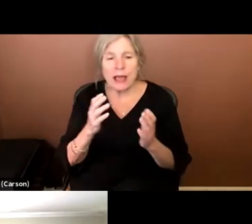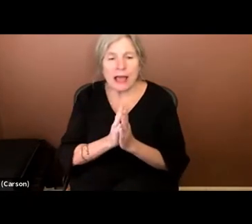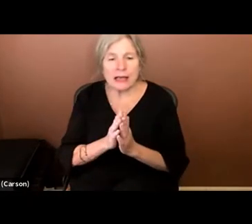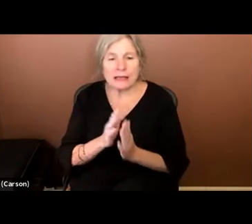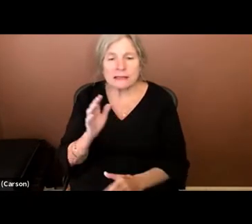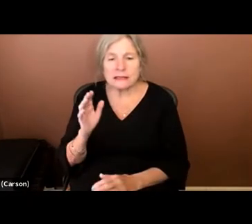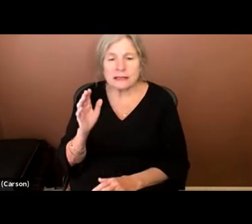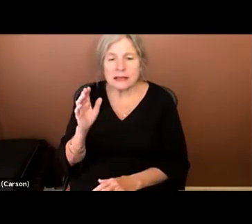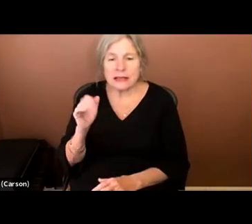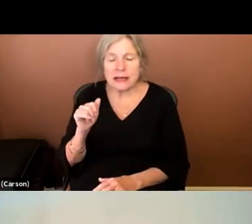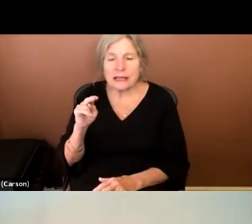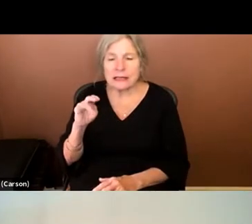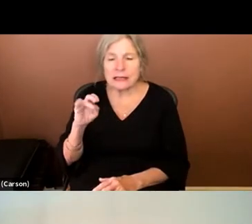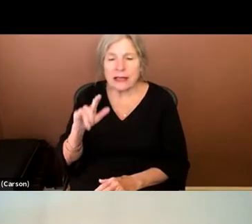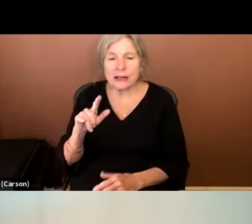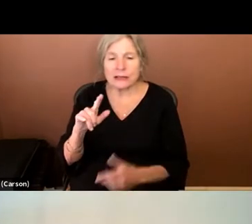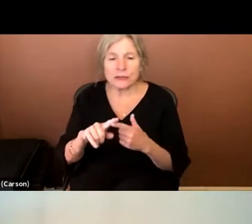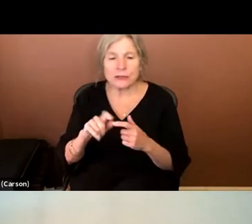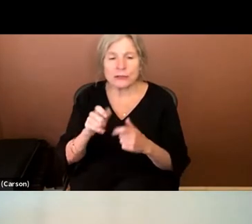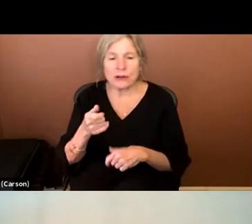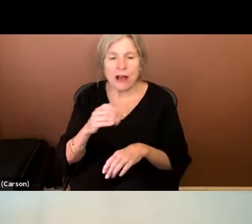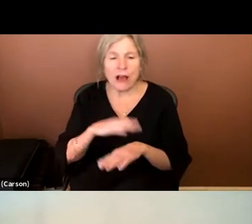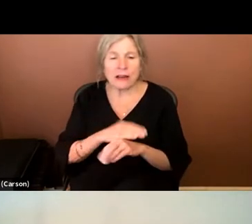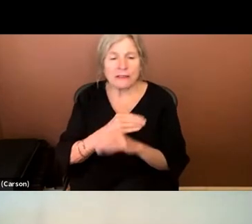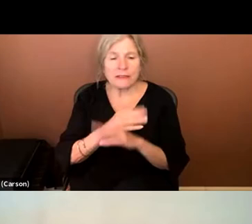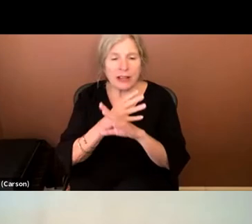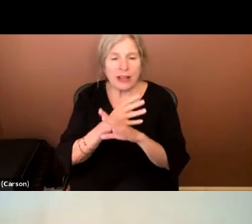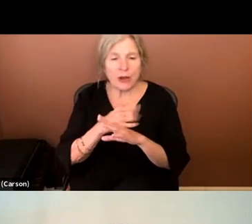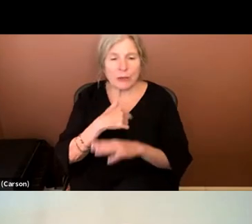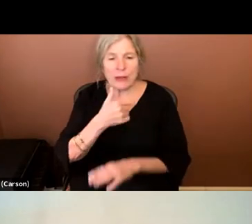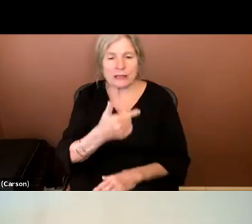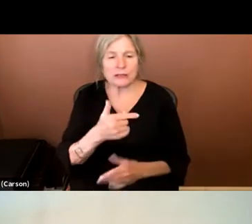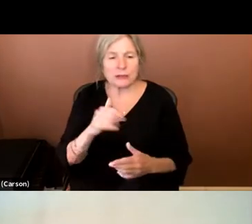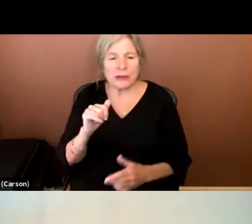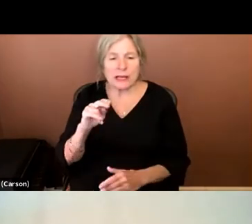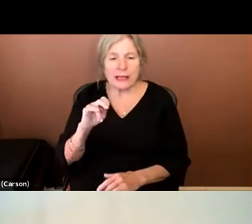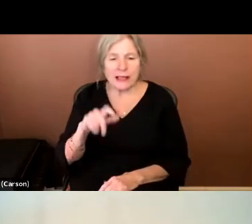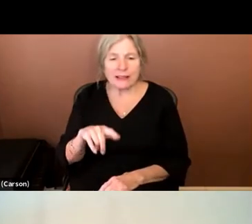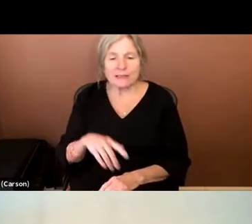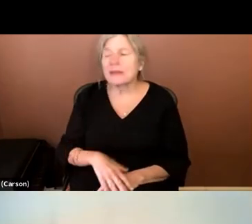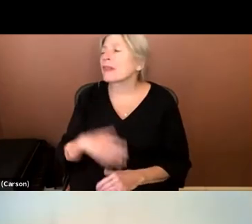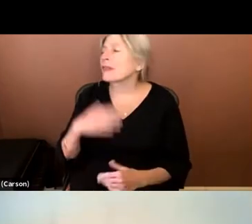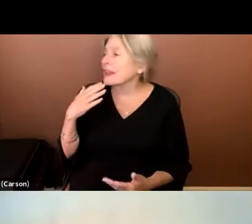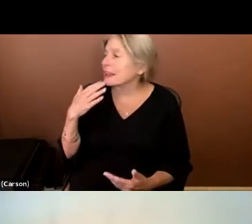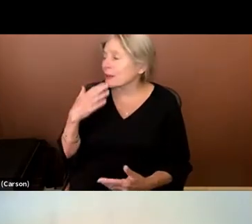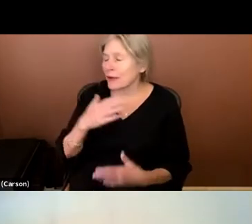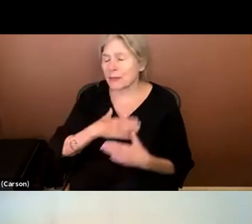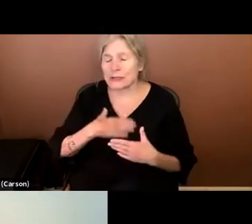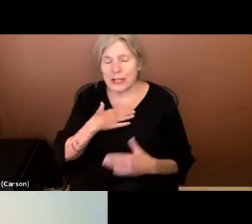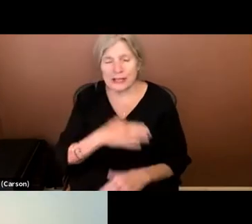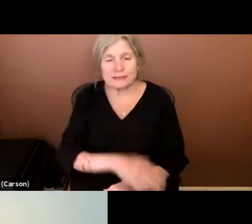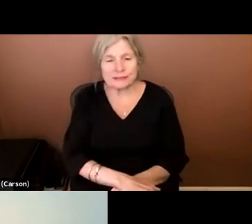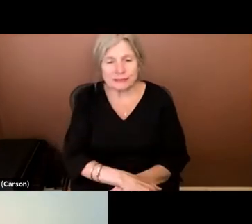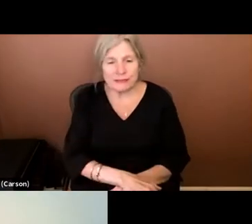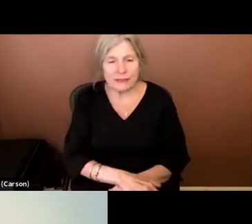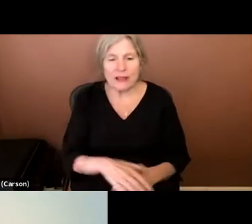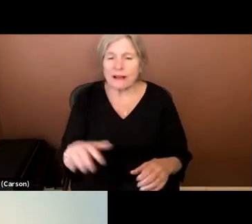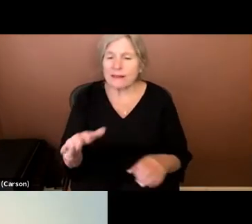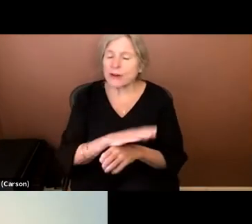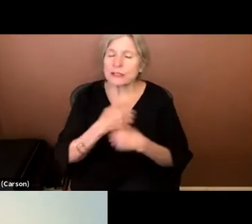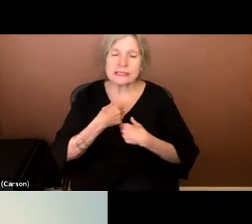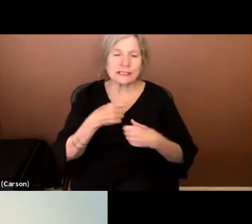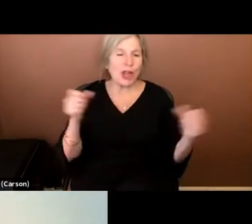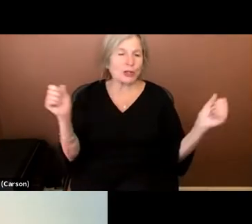his video, and we will pass it to you. Thank you, Anil. Thank you. I appreciate it. Full disclosure,